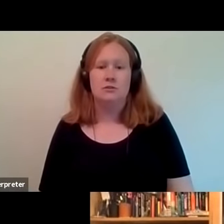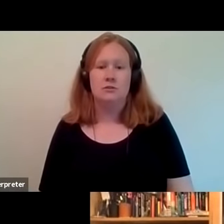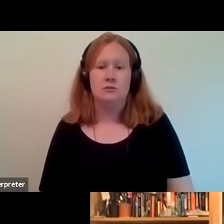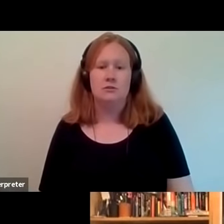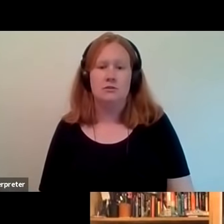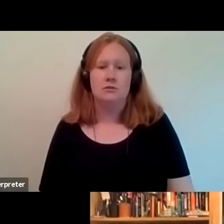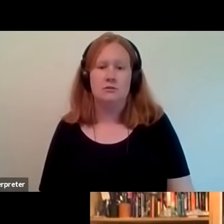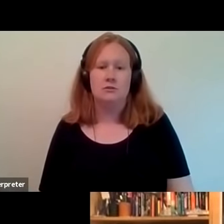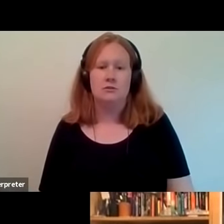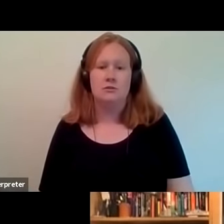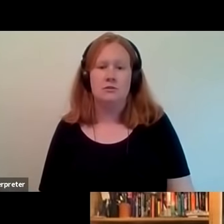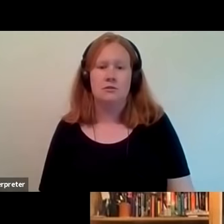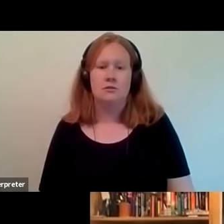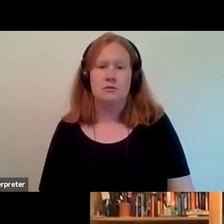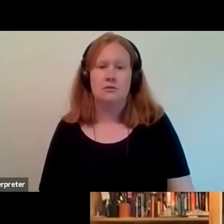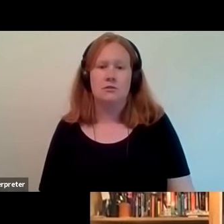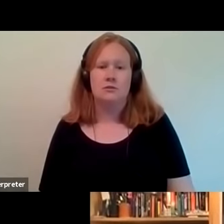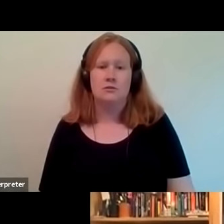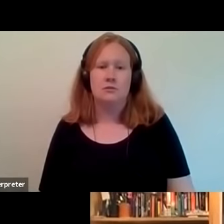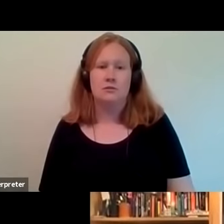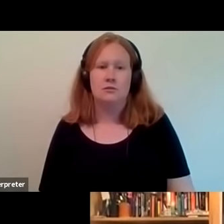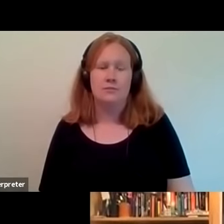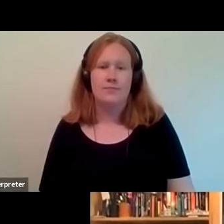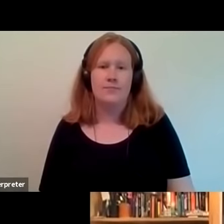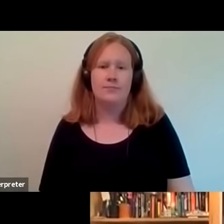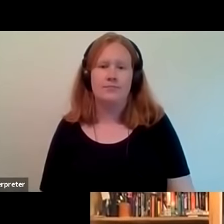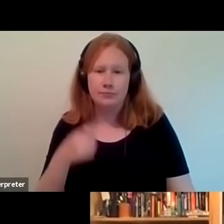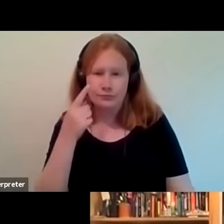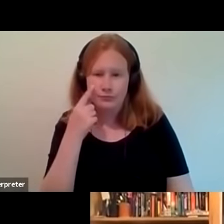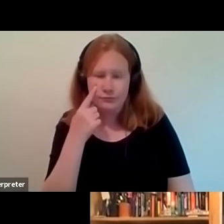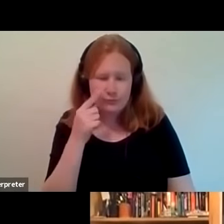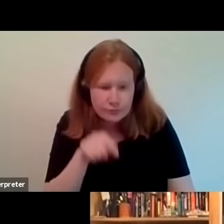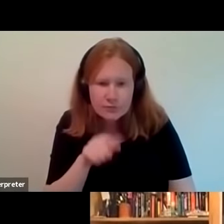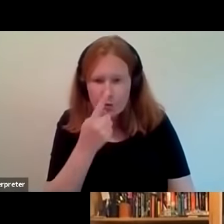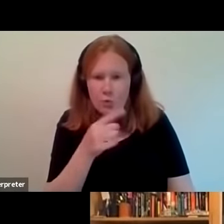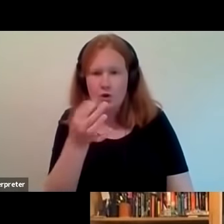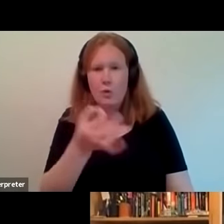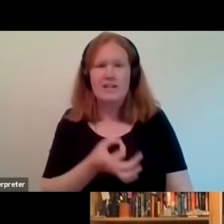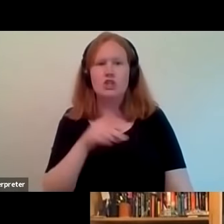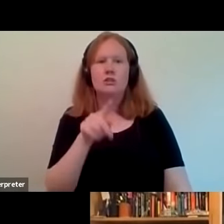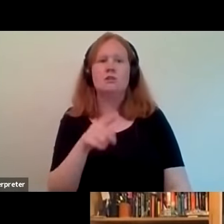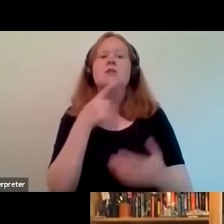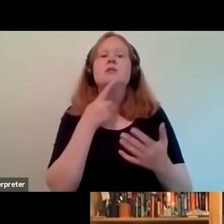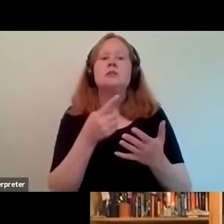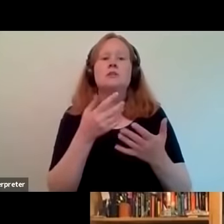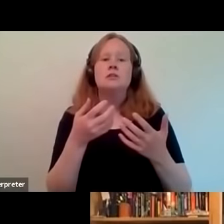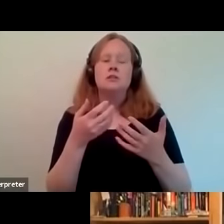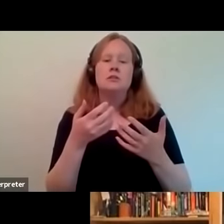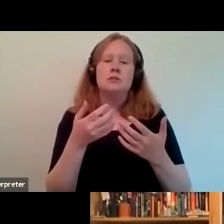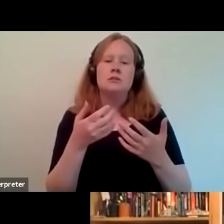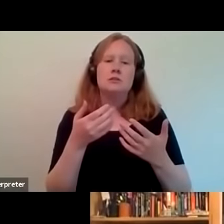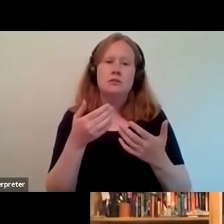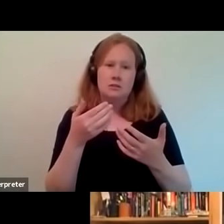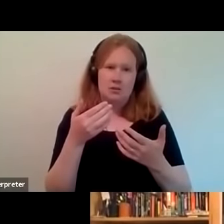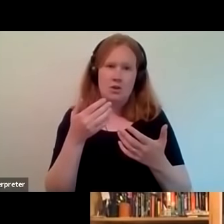and let's see what's coming through here so uh there's one question how difficult did you find it um getting